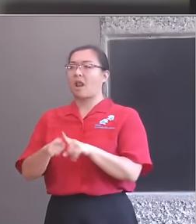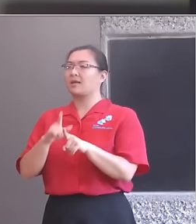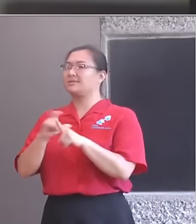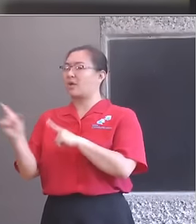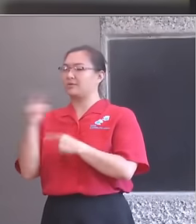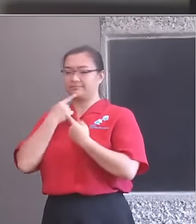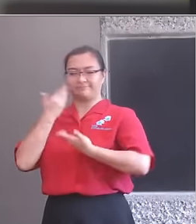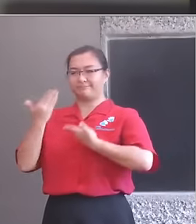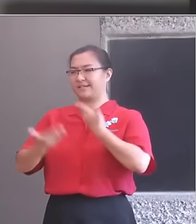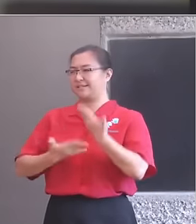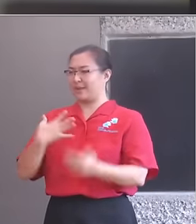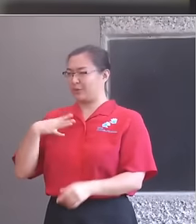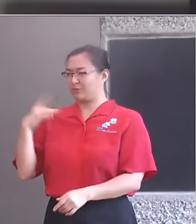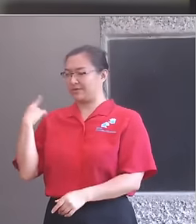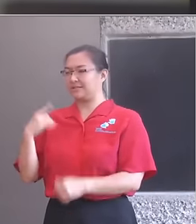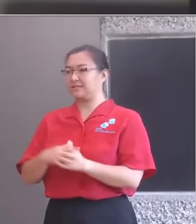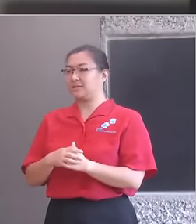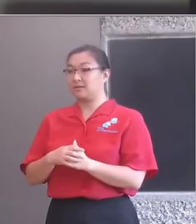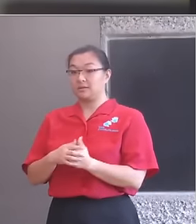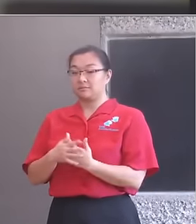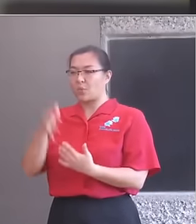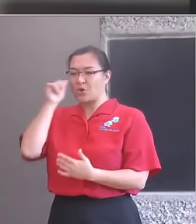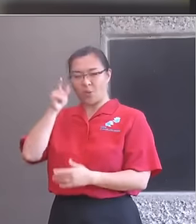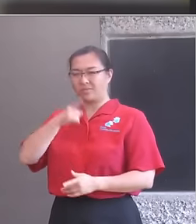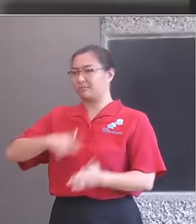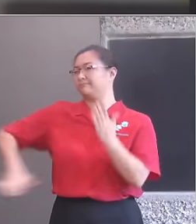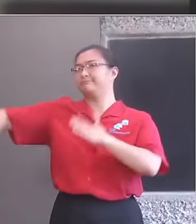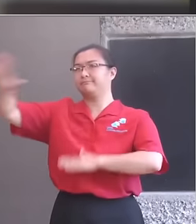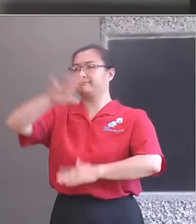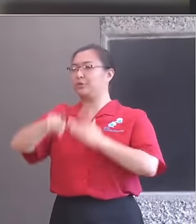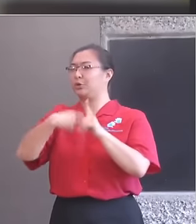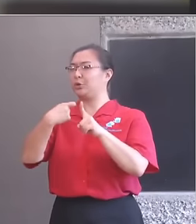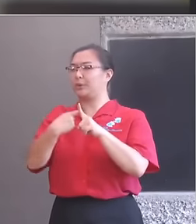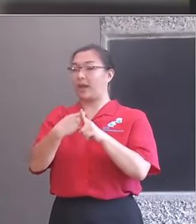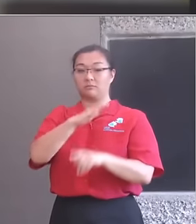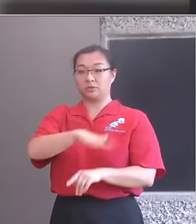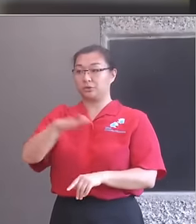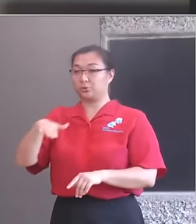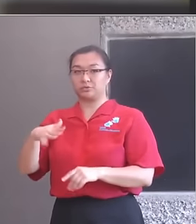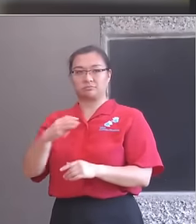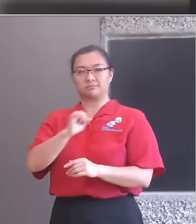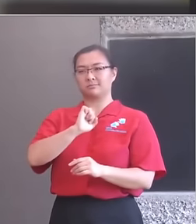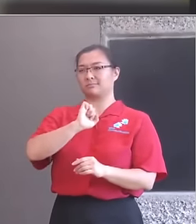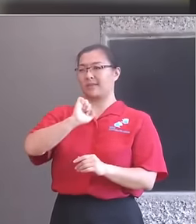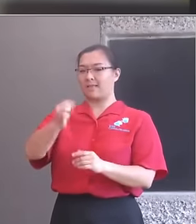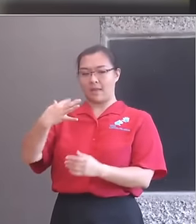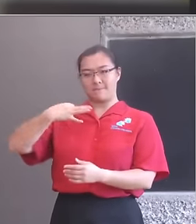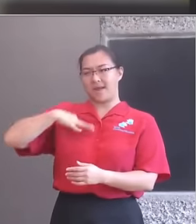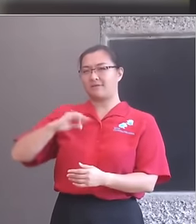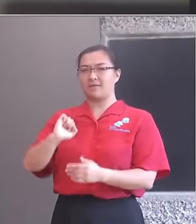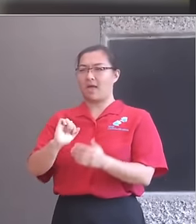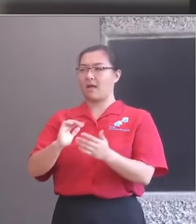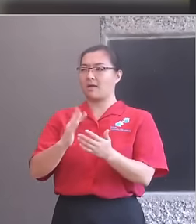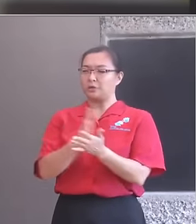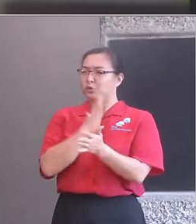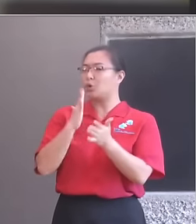opportunity that exist for many children and young people. Disparities that prevent them from benefiting from the pleasures, the happiness,